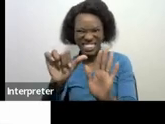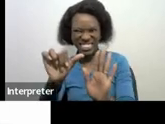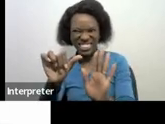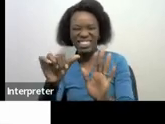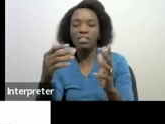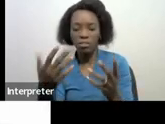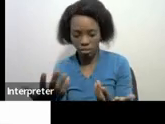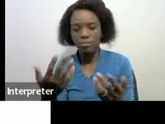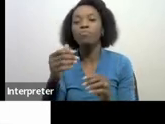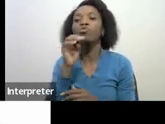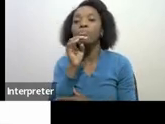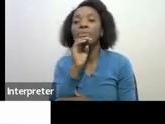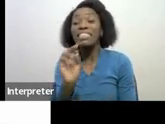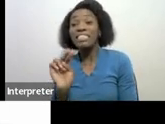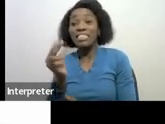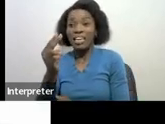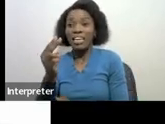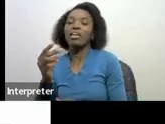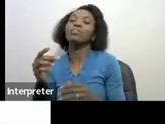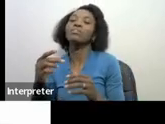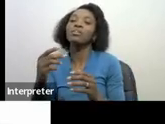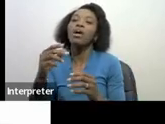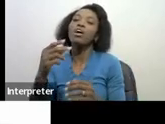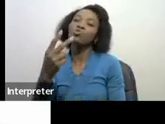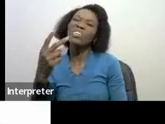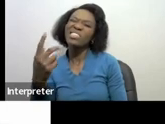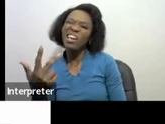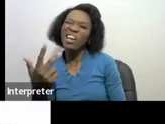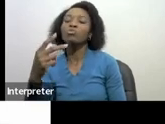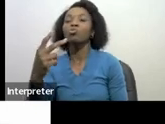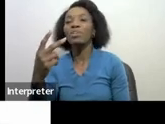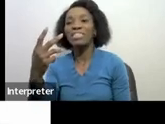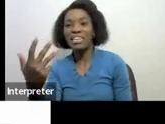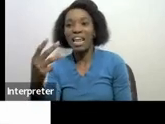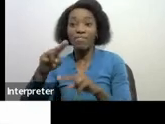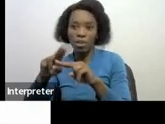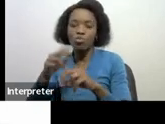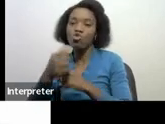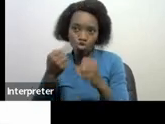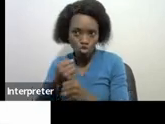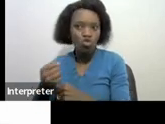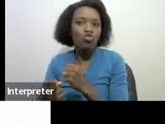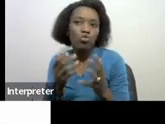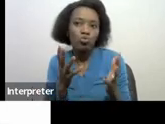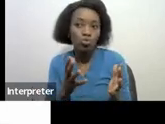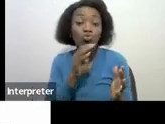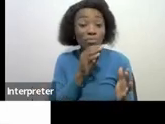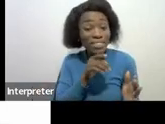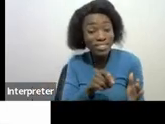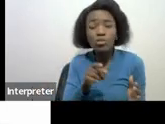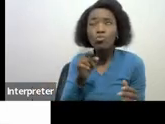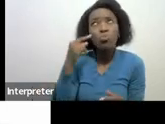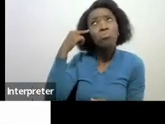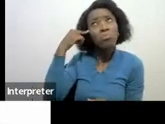one it will be on the 28th or 29th of February each and every year on those estimates you'll be able to tell us how much you've